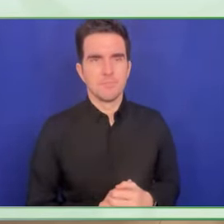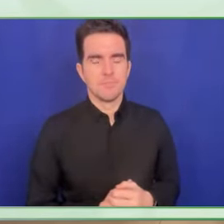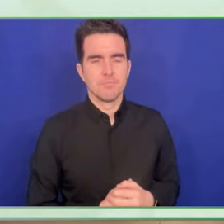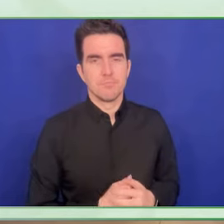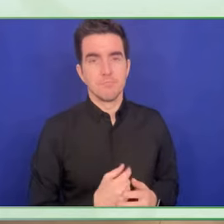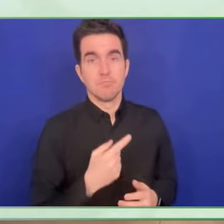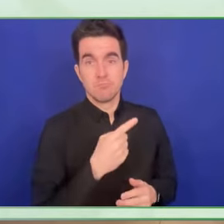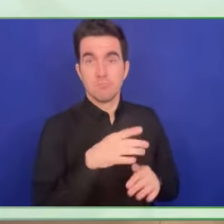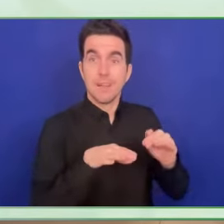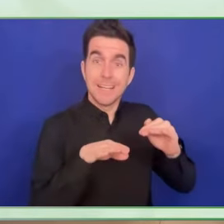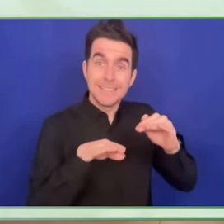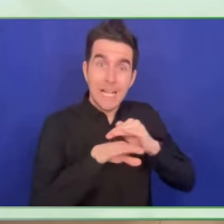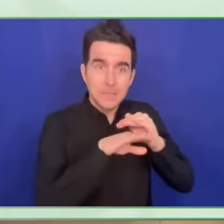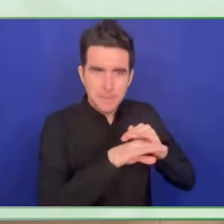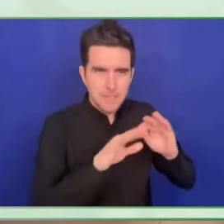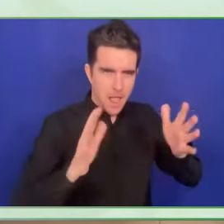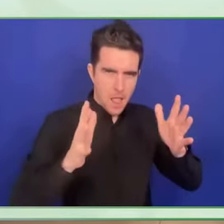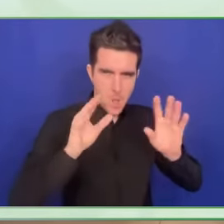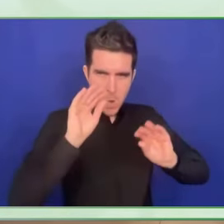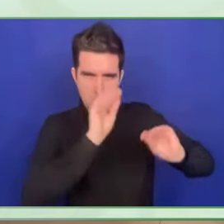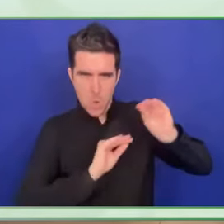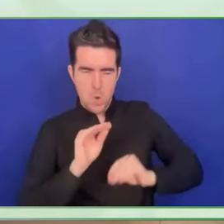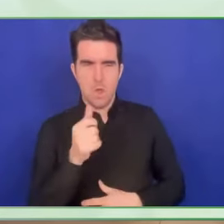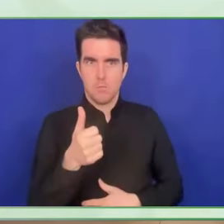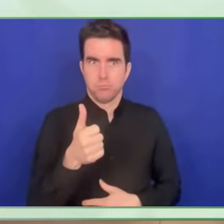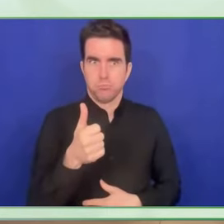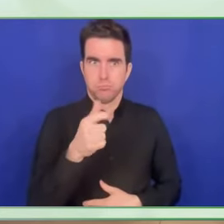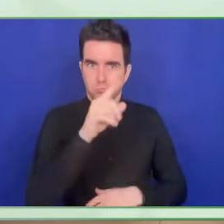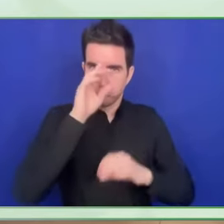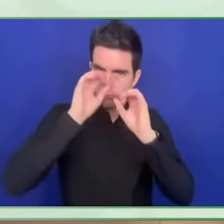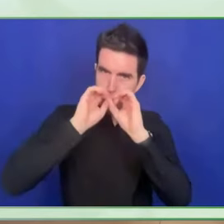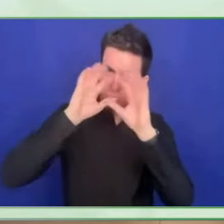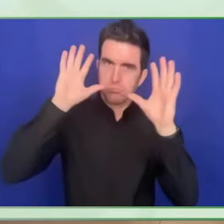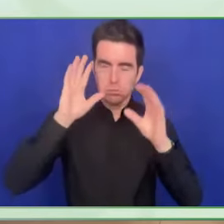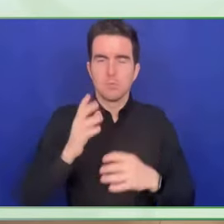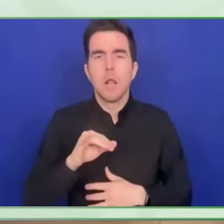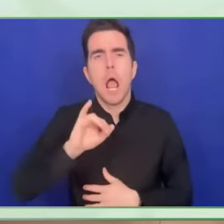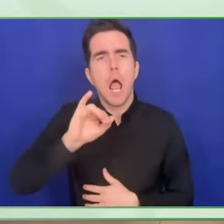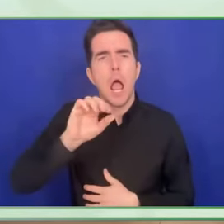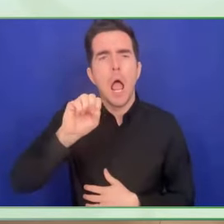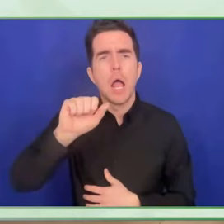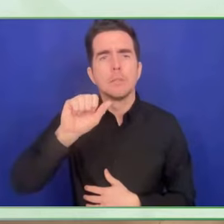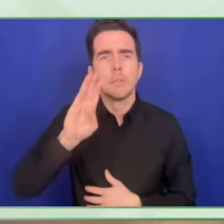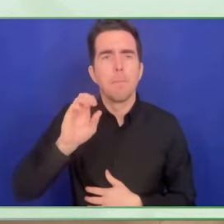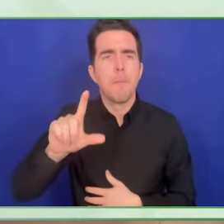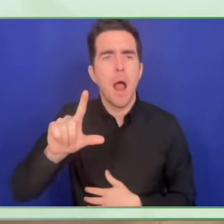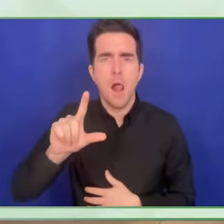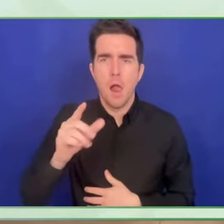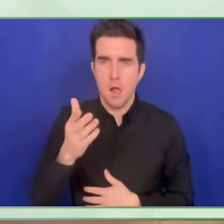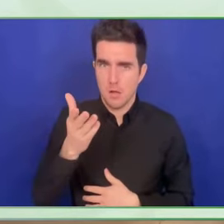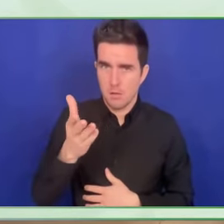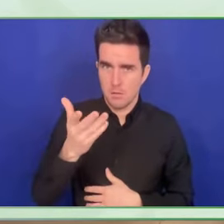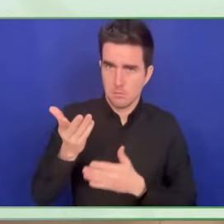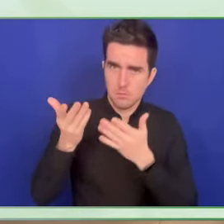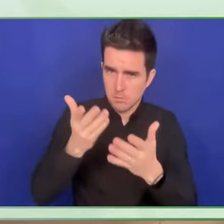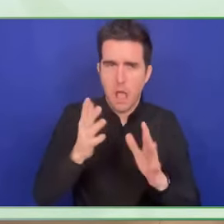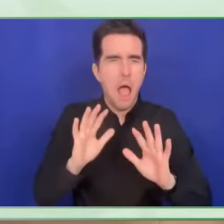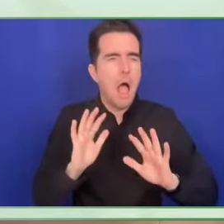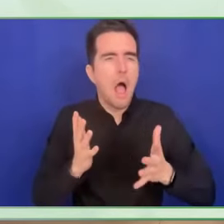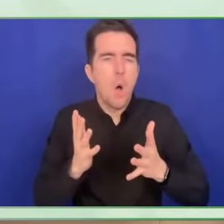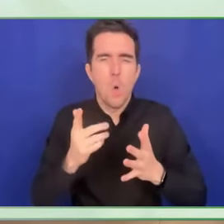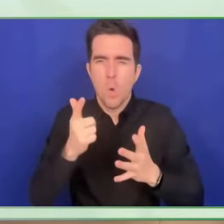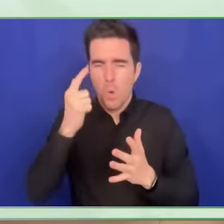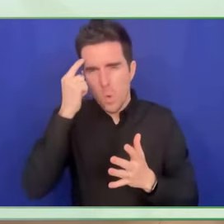In terms of accessibility and cyber security, I would like to talk about Samsung